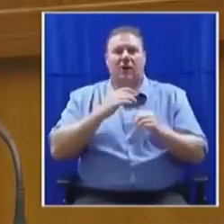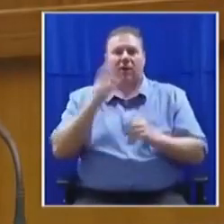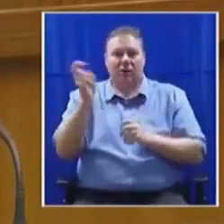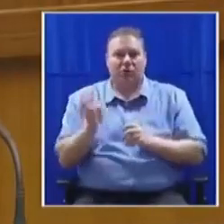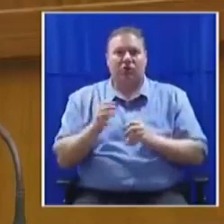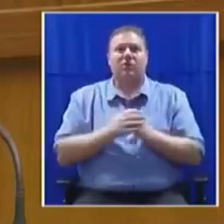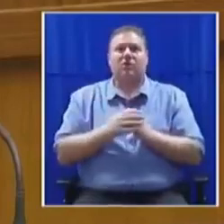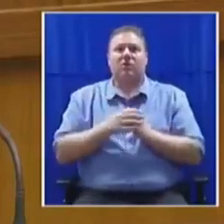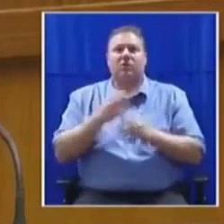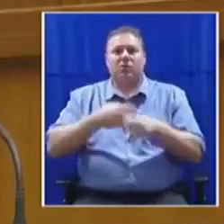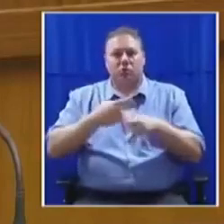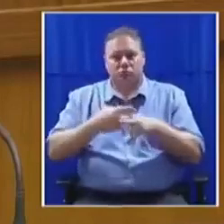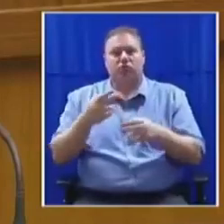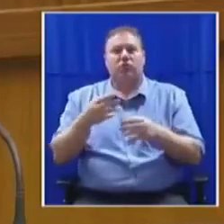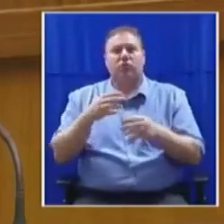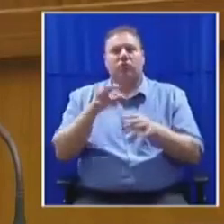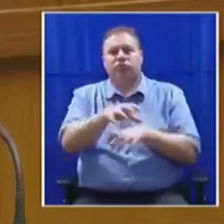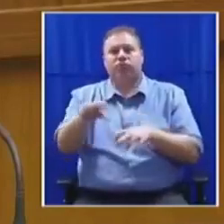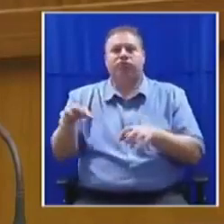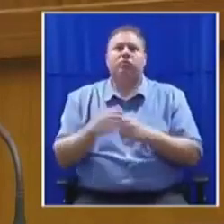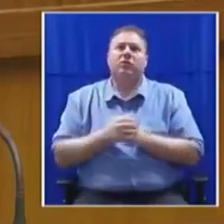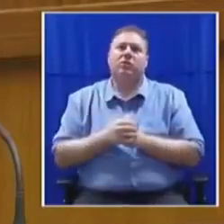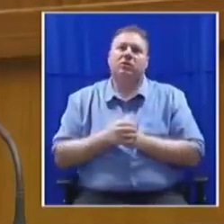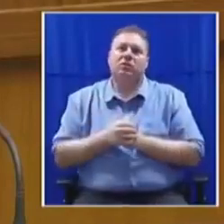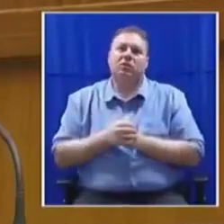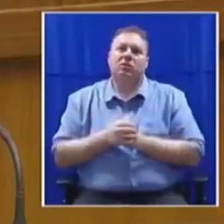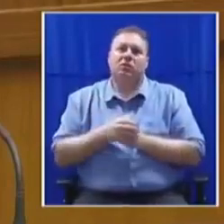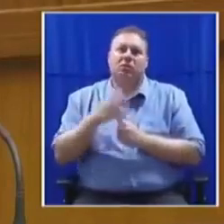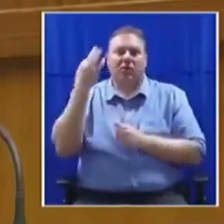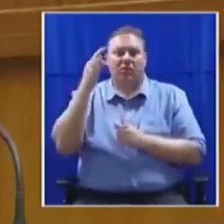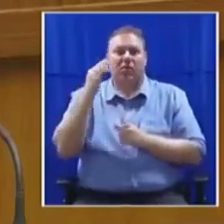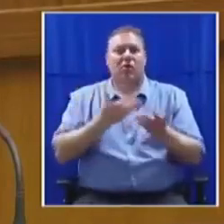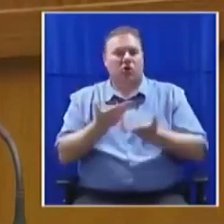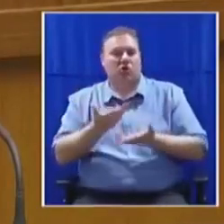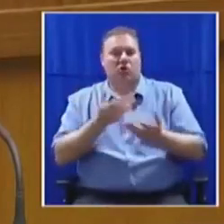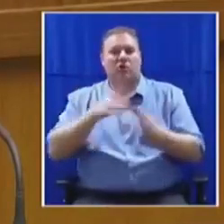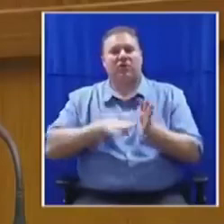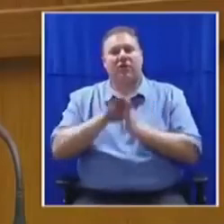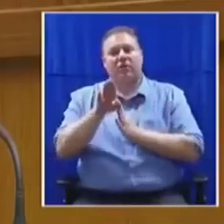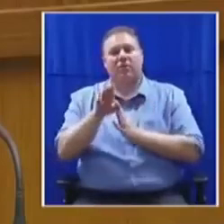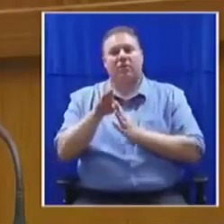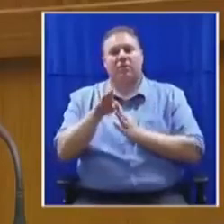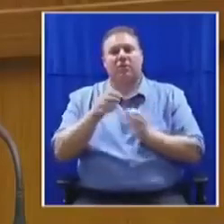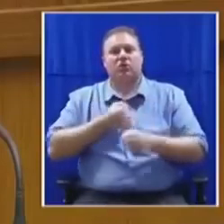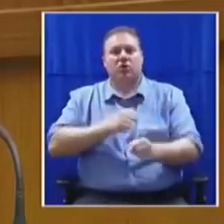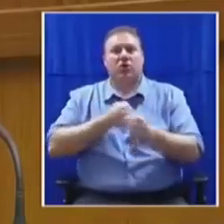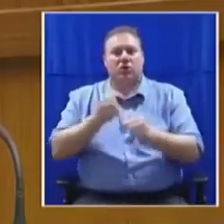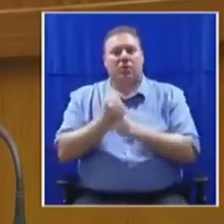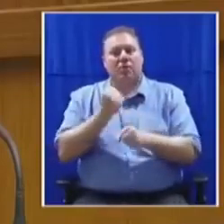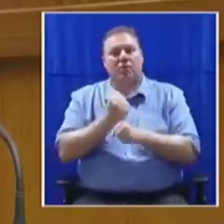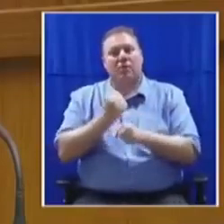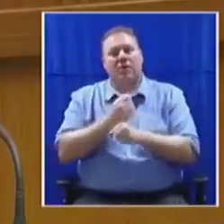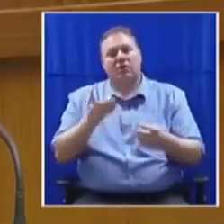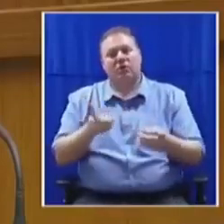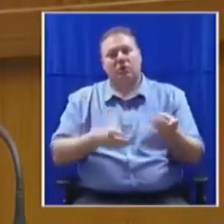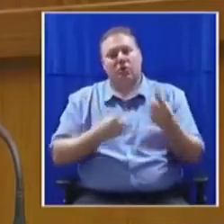sanitation plants and other infrastructure. Government also appoints consultants to develop strategies, write basic documents, reports and plans.